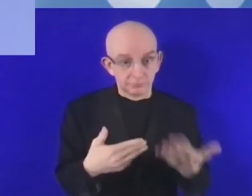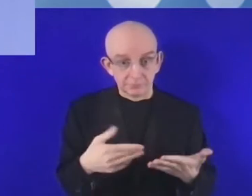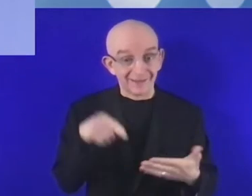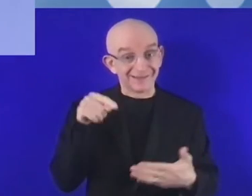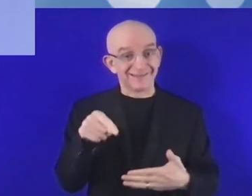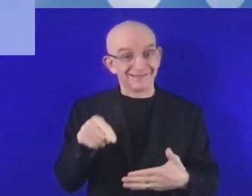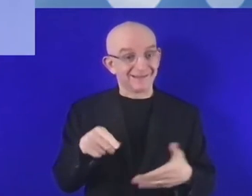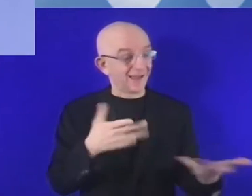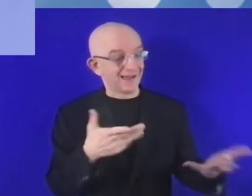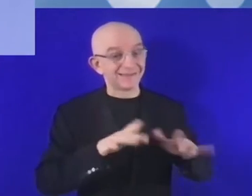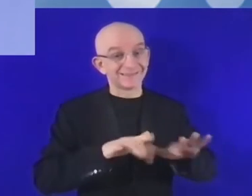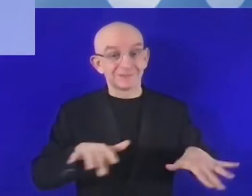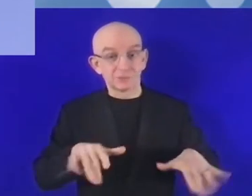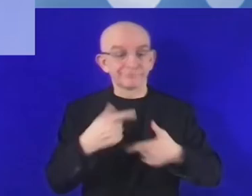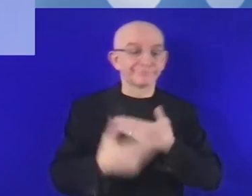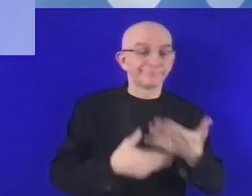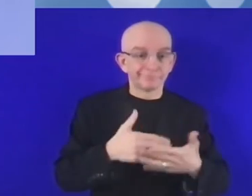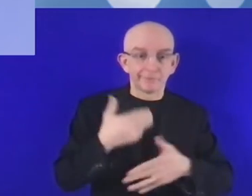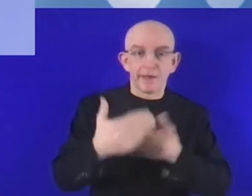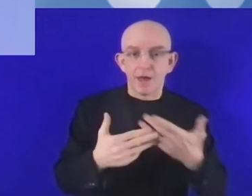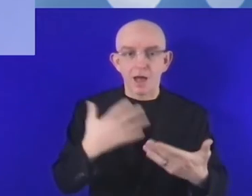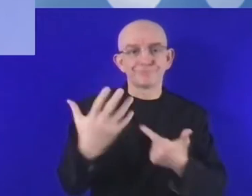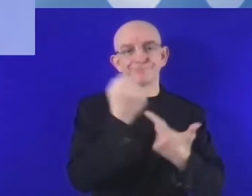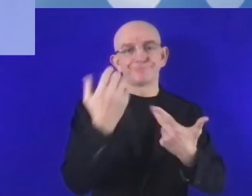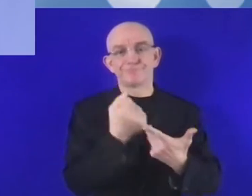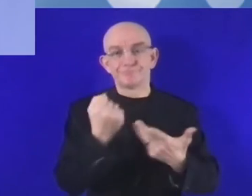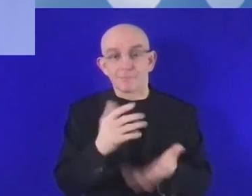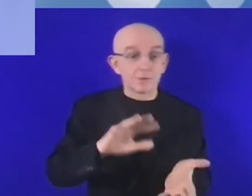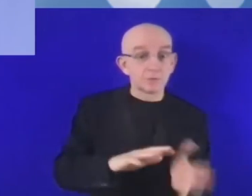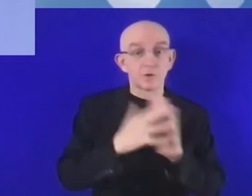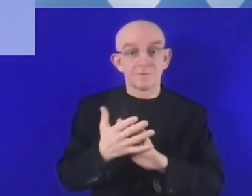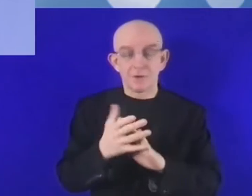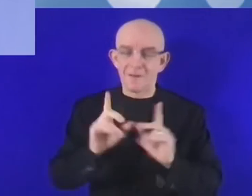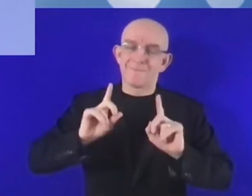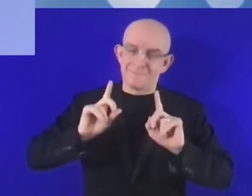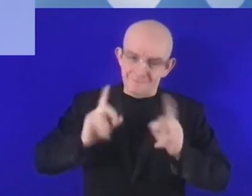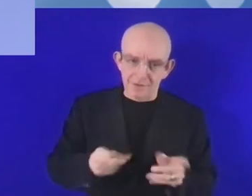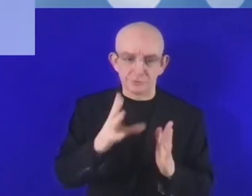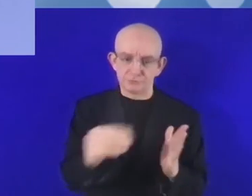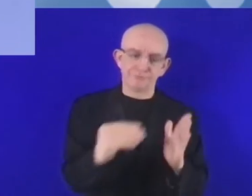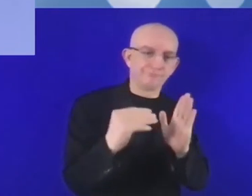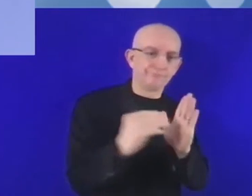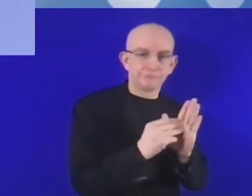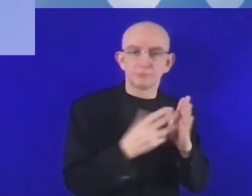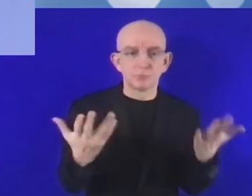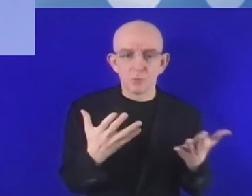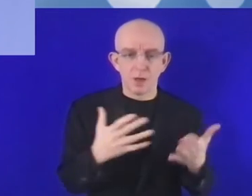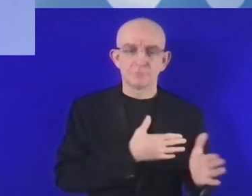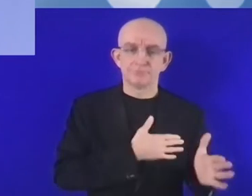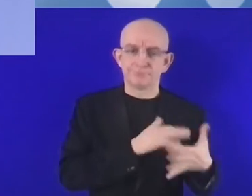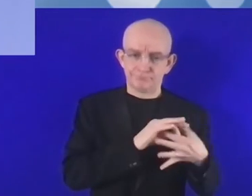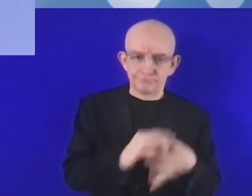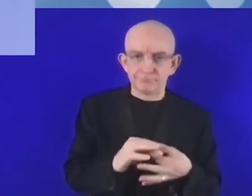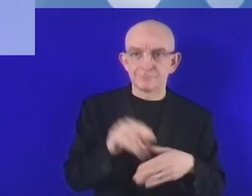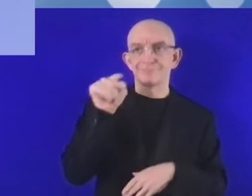commitment of the leadership and coming with a new mindset. So it needs